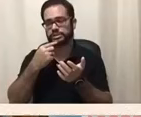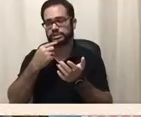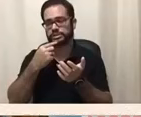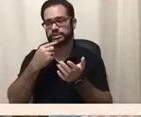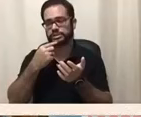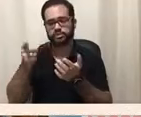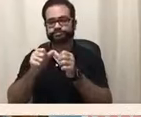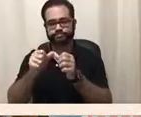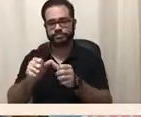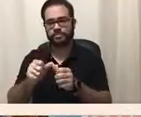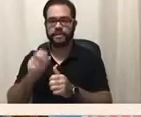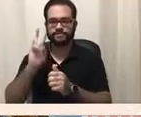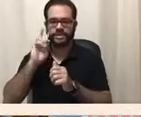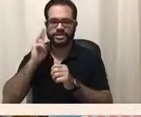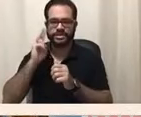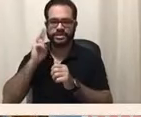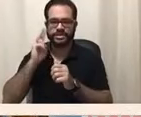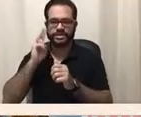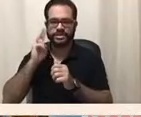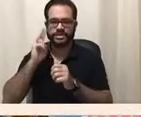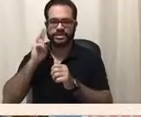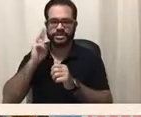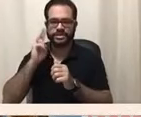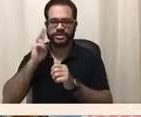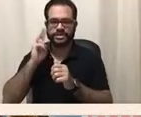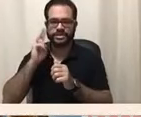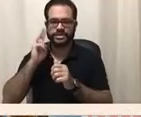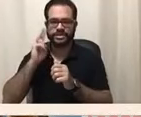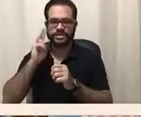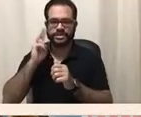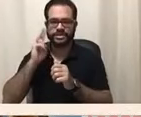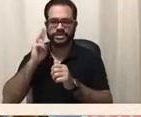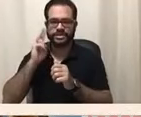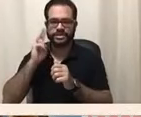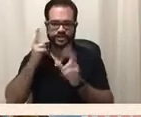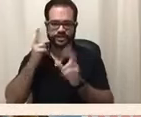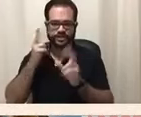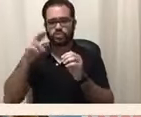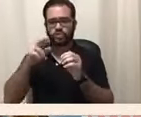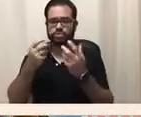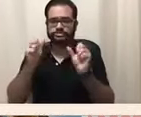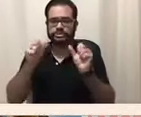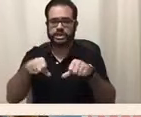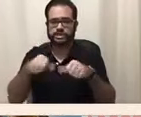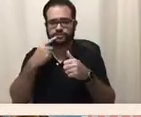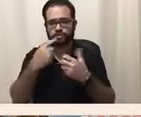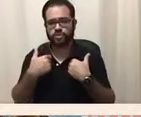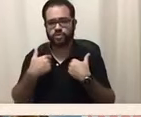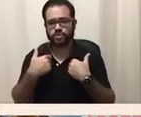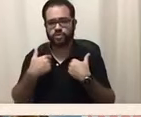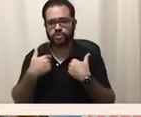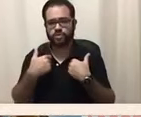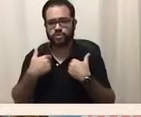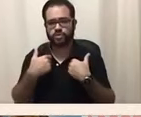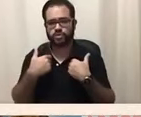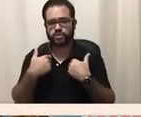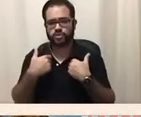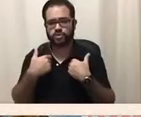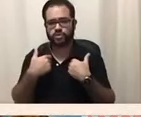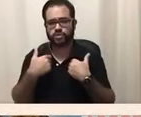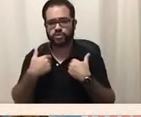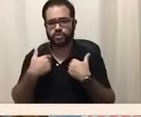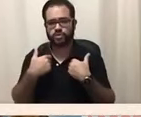chance of recovery. Over a decade later, her case will spark much controversy and receive national media attention.